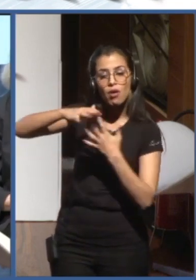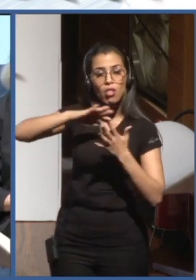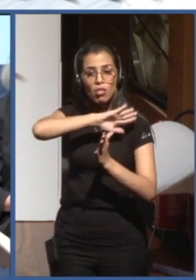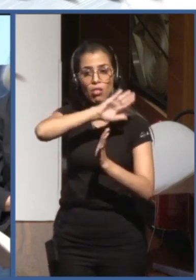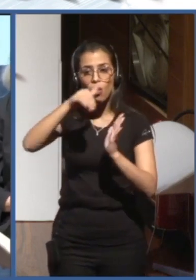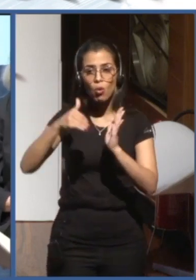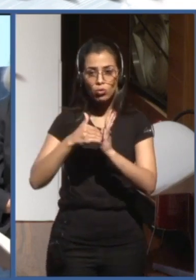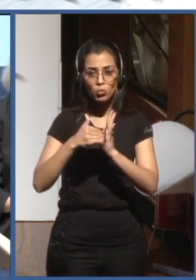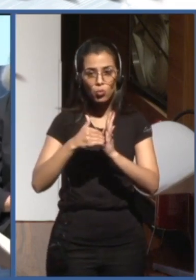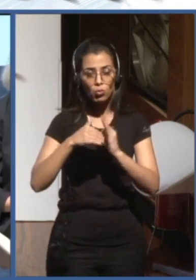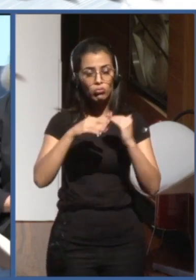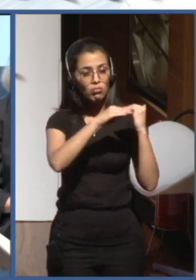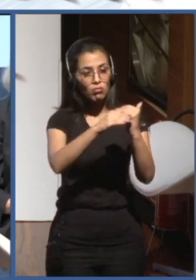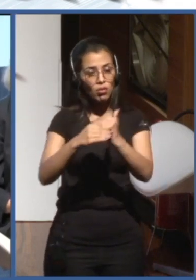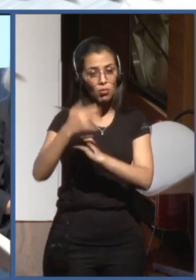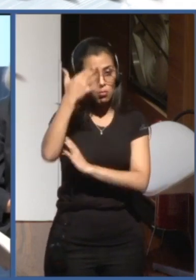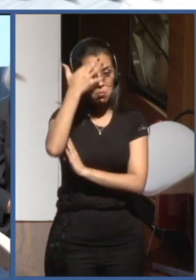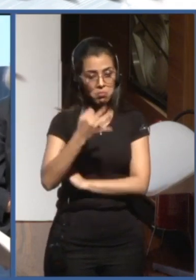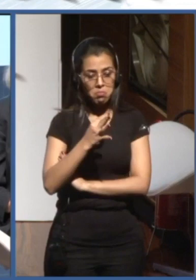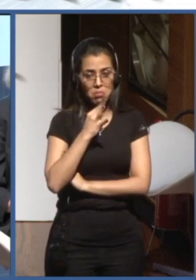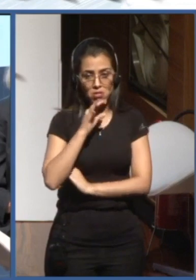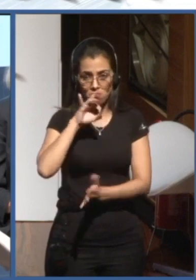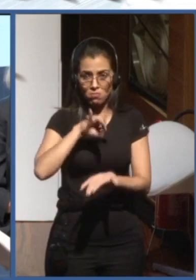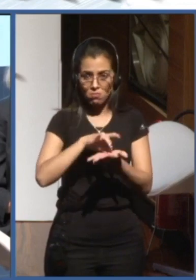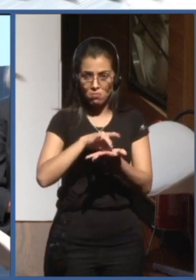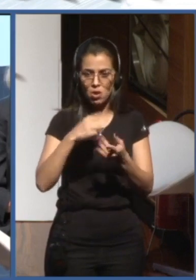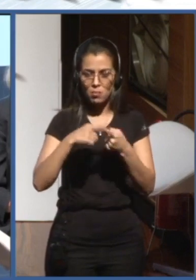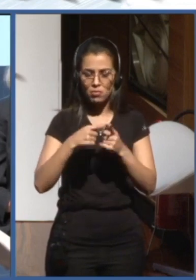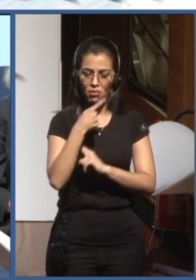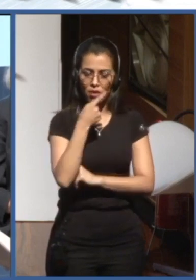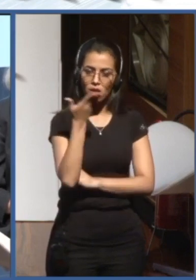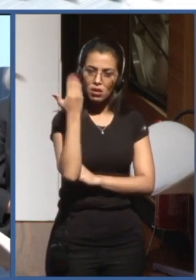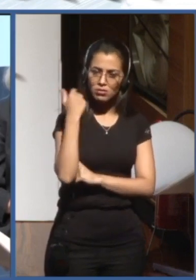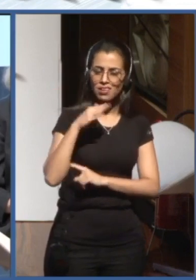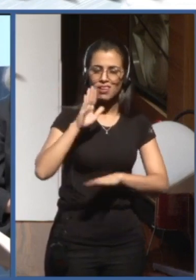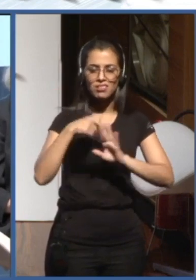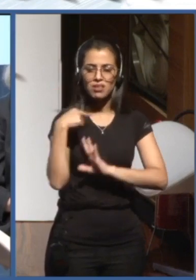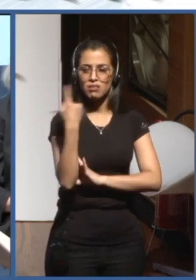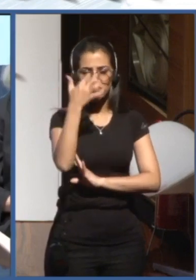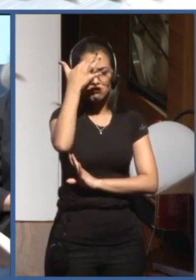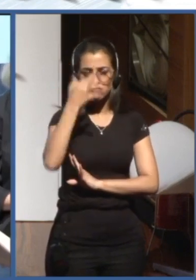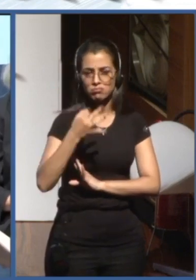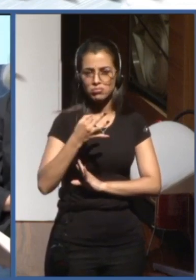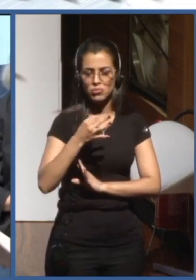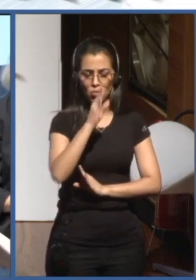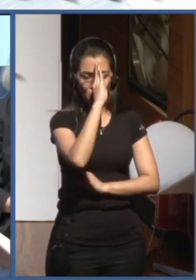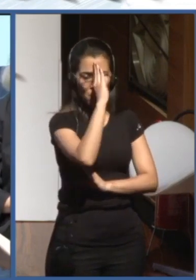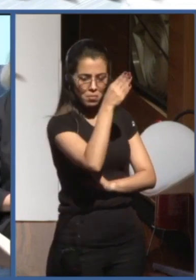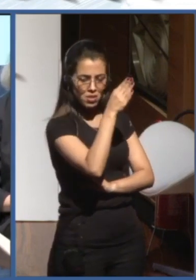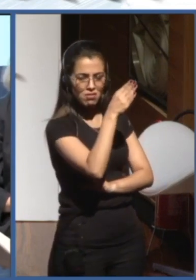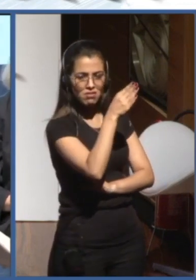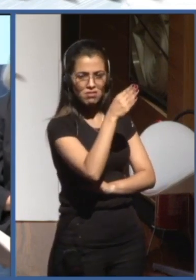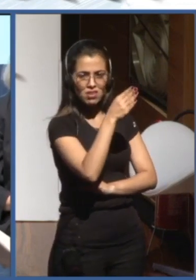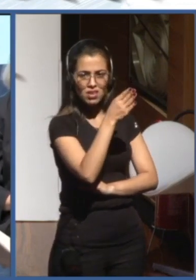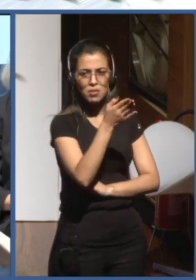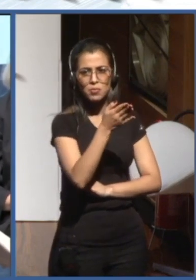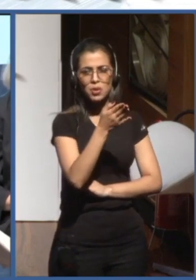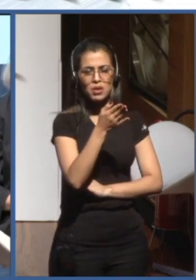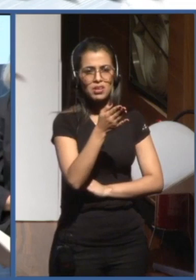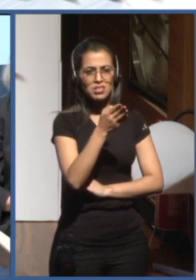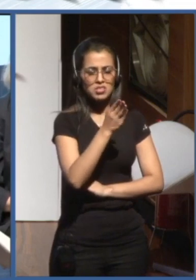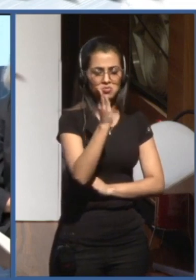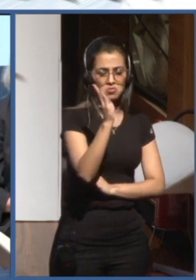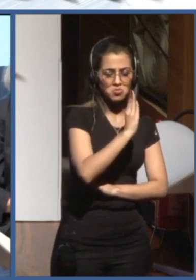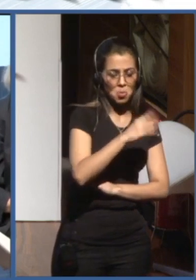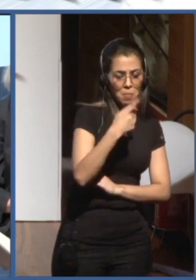we we don't understand the same principles in the same manner we have different understanding when we're coming from brazil or coming from china or coming from an